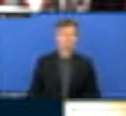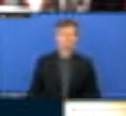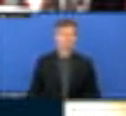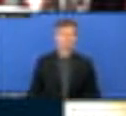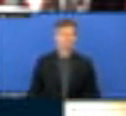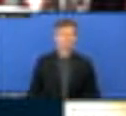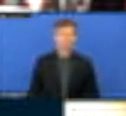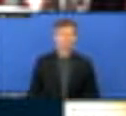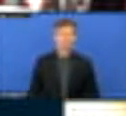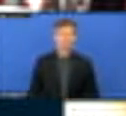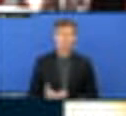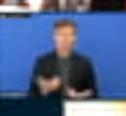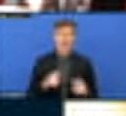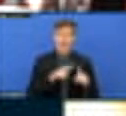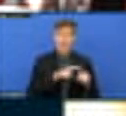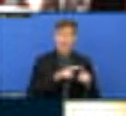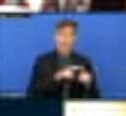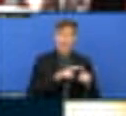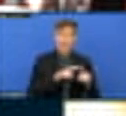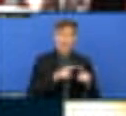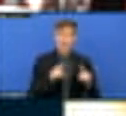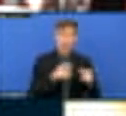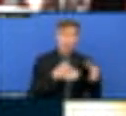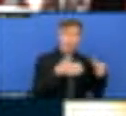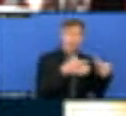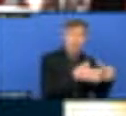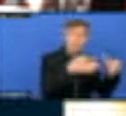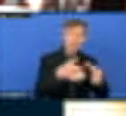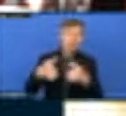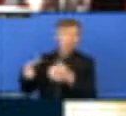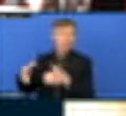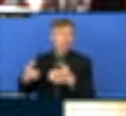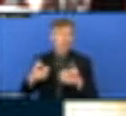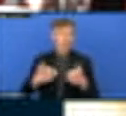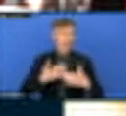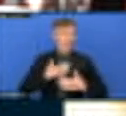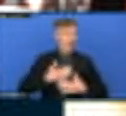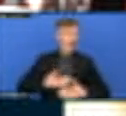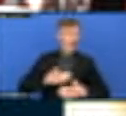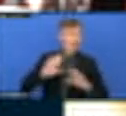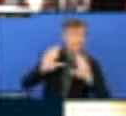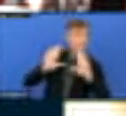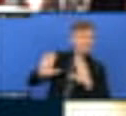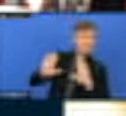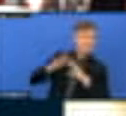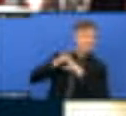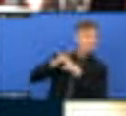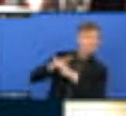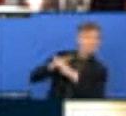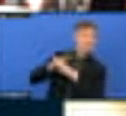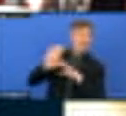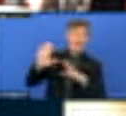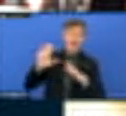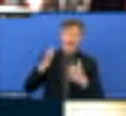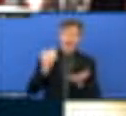communication, not more. That's why I wanted to this forum, to